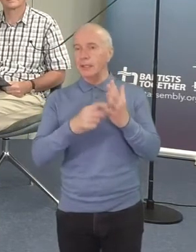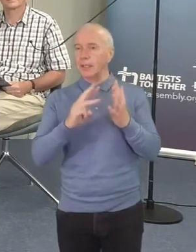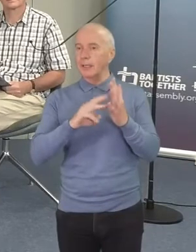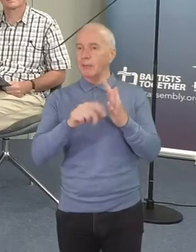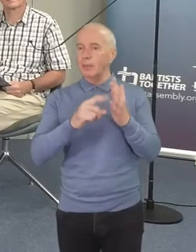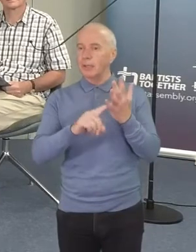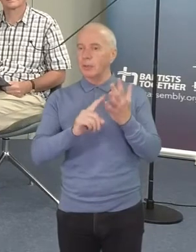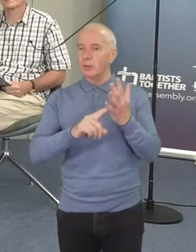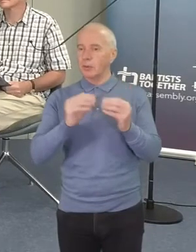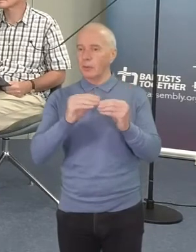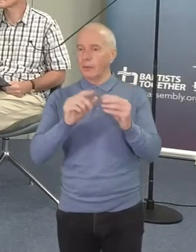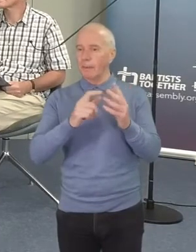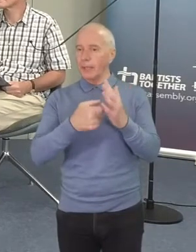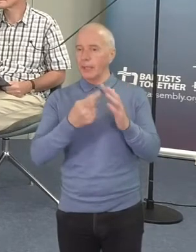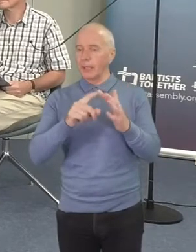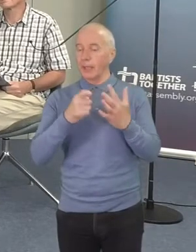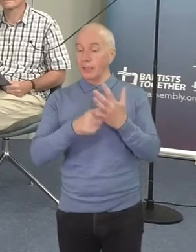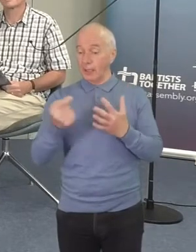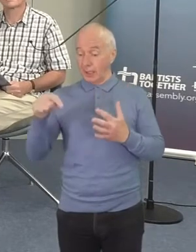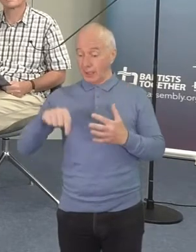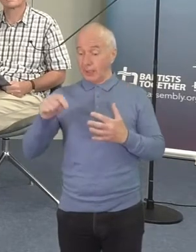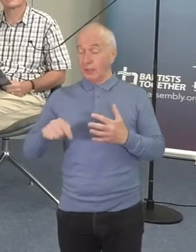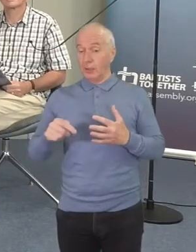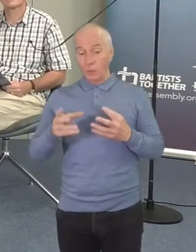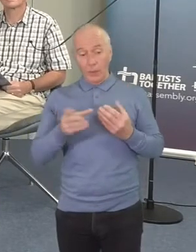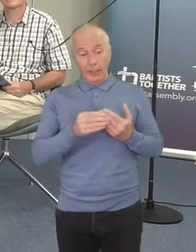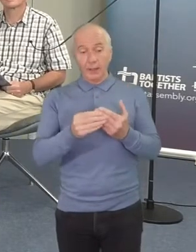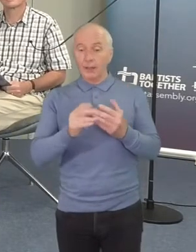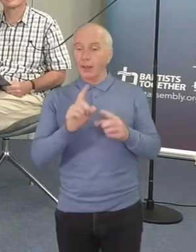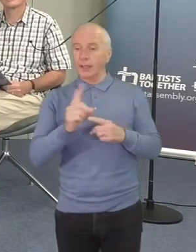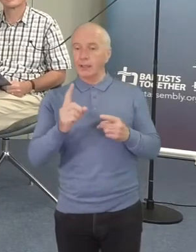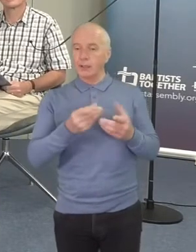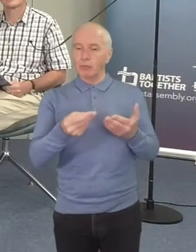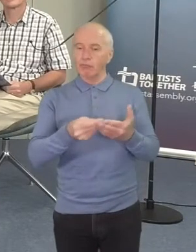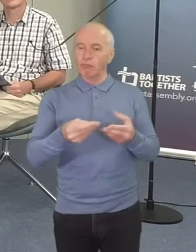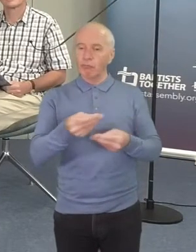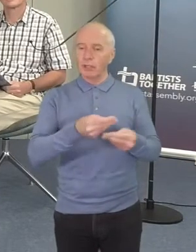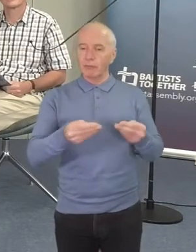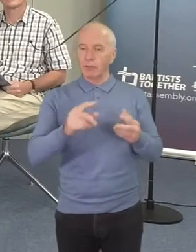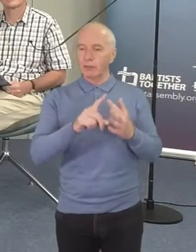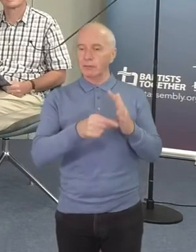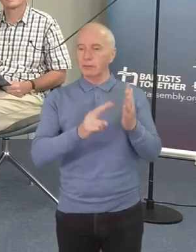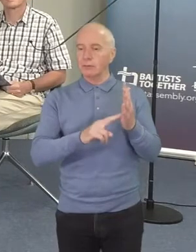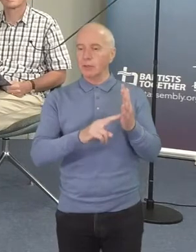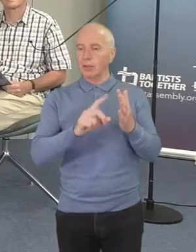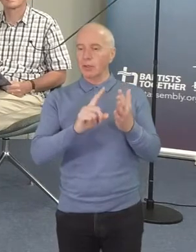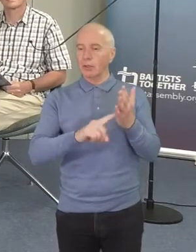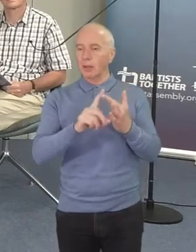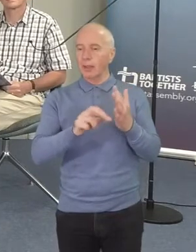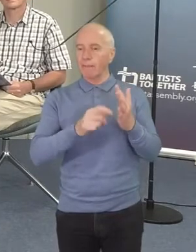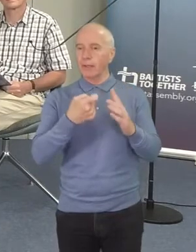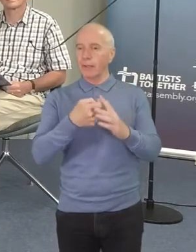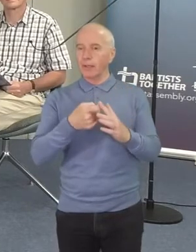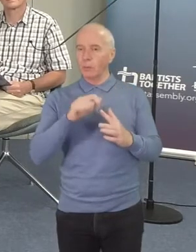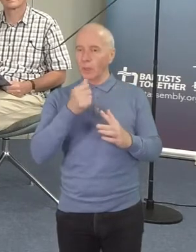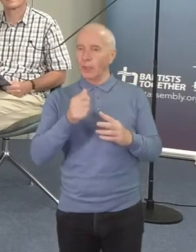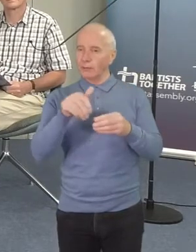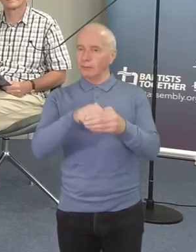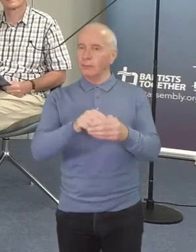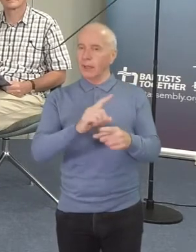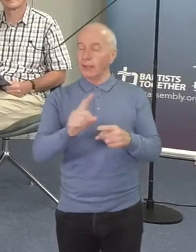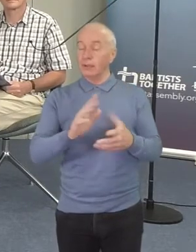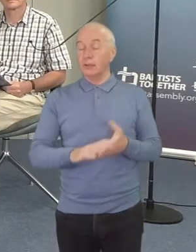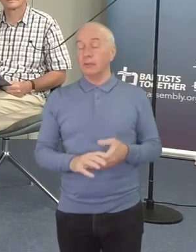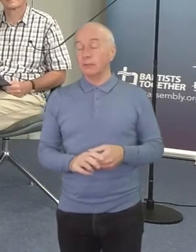studio with us, and also John Lebbig, our treasurer, will be joining us later. And on video, we will have our